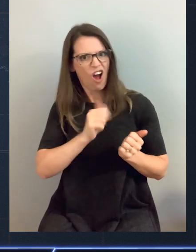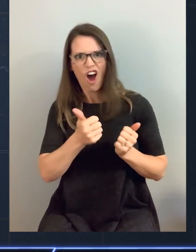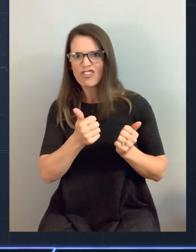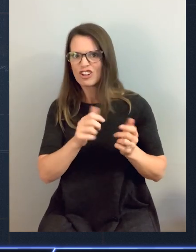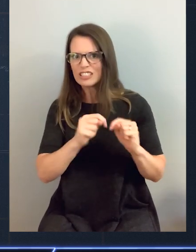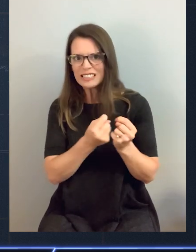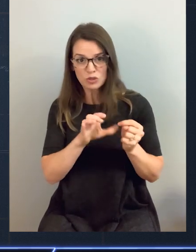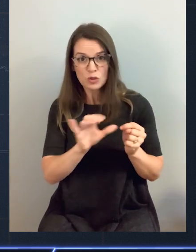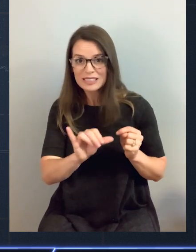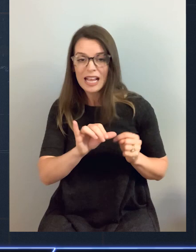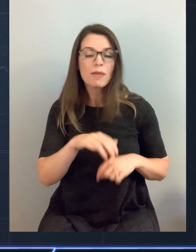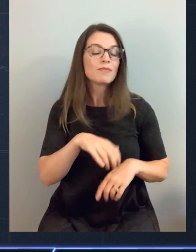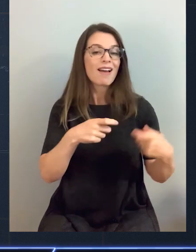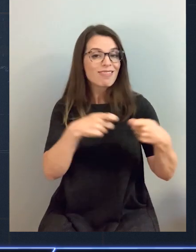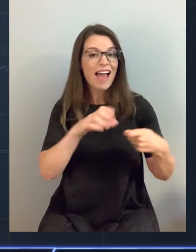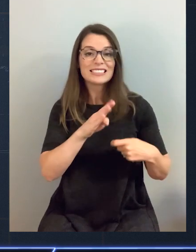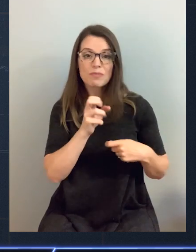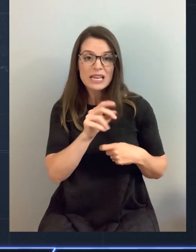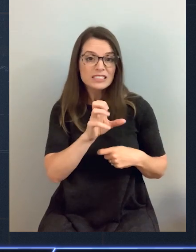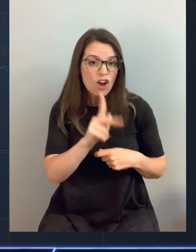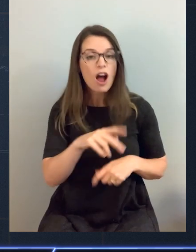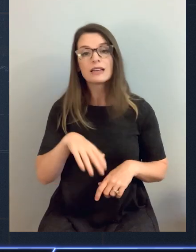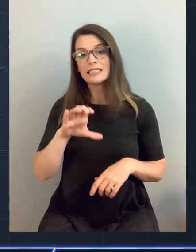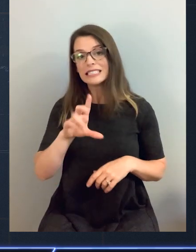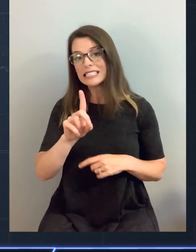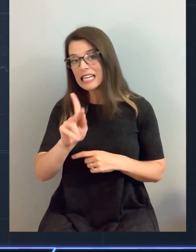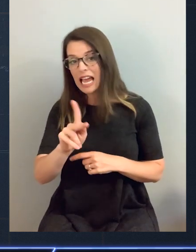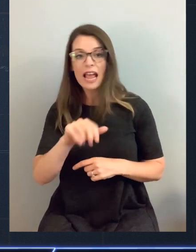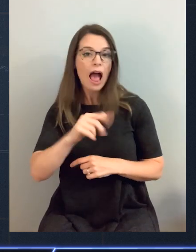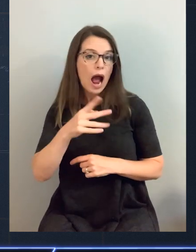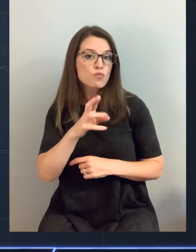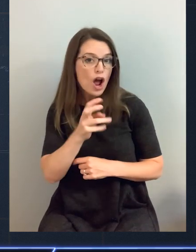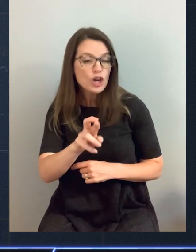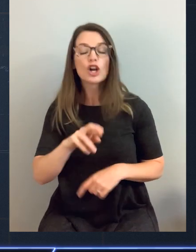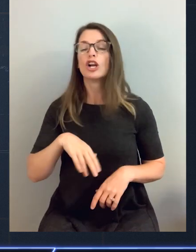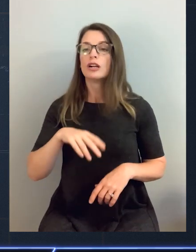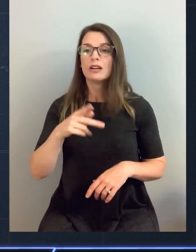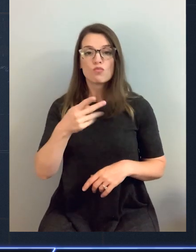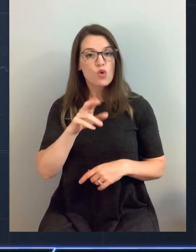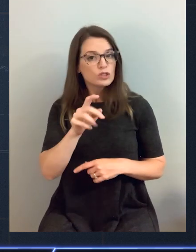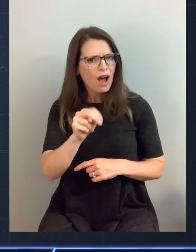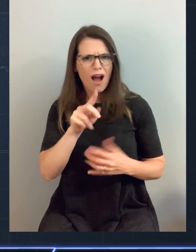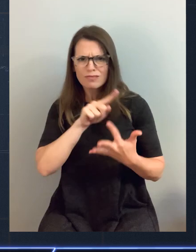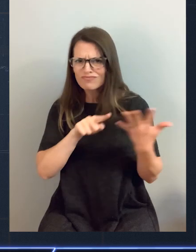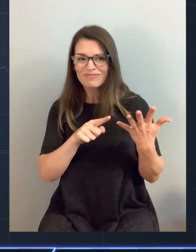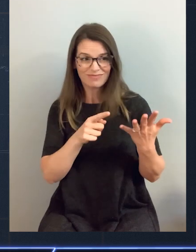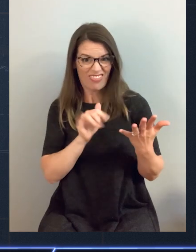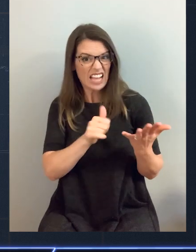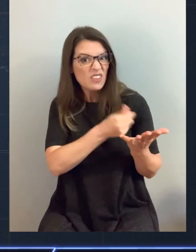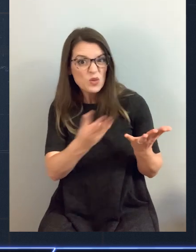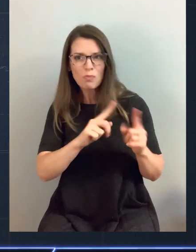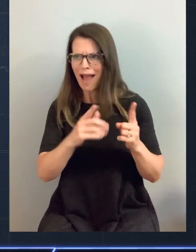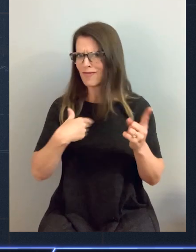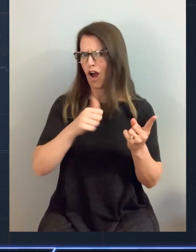teams also are doing the same thing. Elastic Beanstalk, CDK, App Mesh, CloudFormation, App Runner,